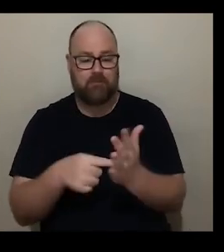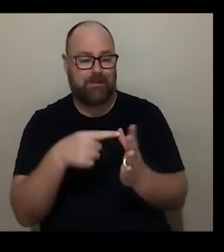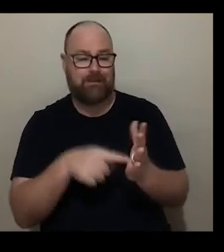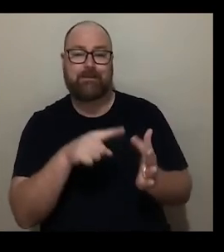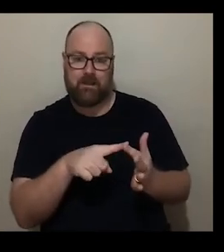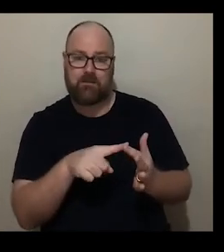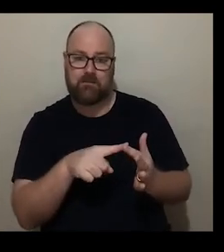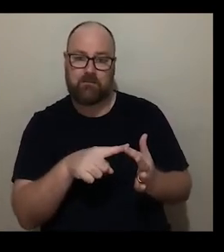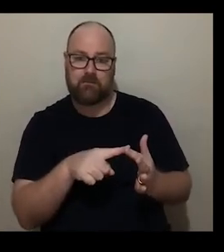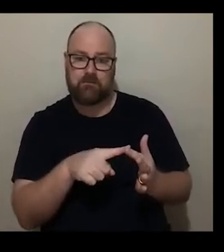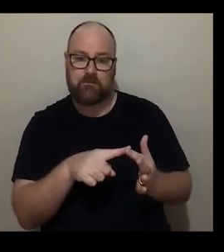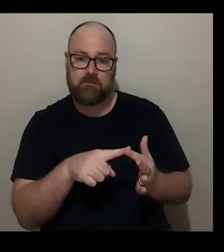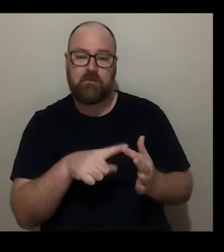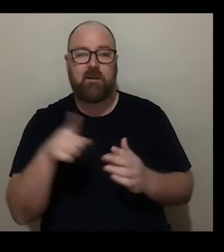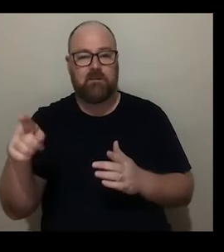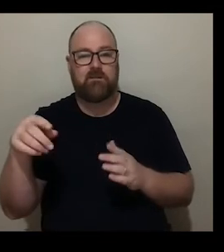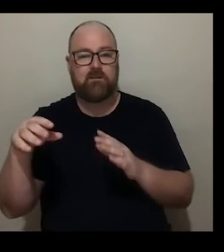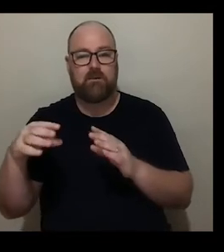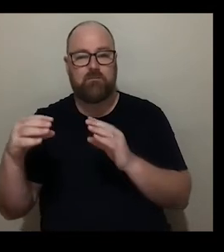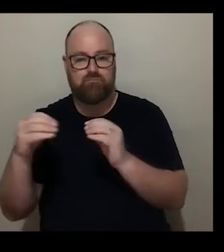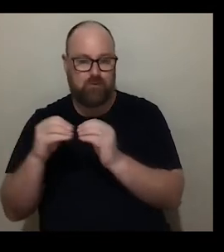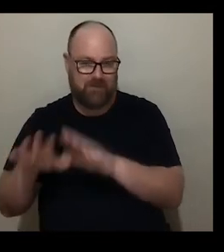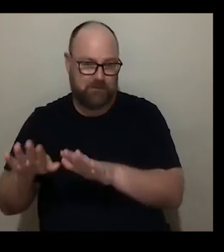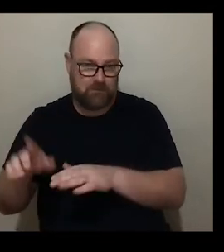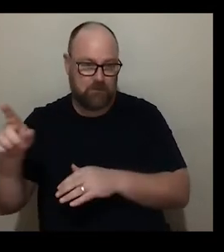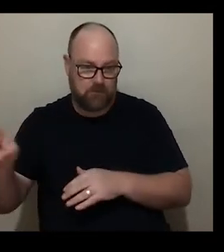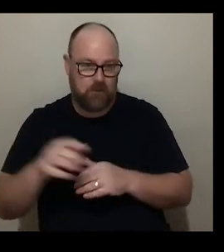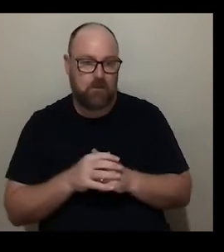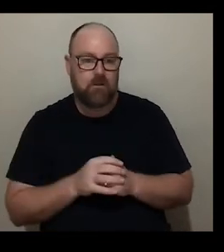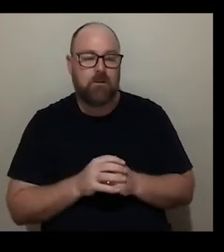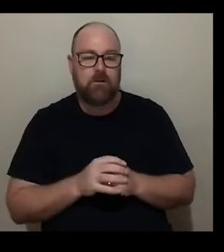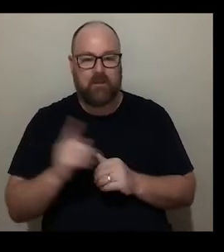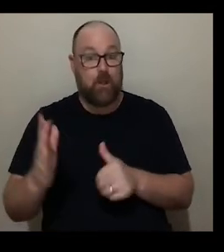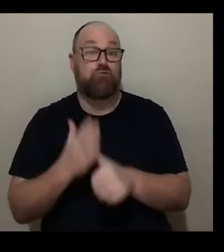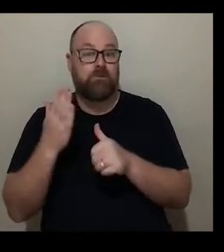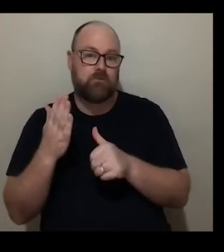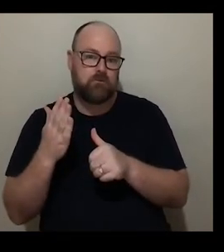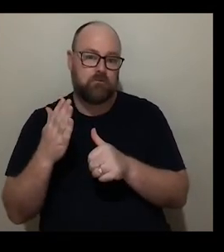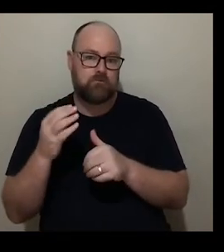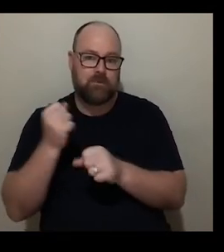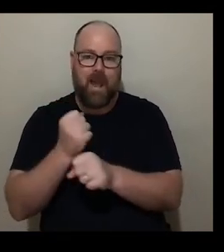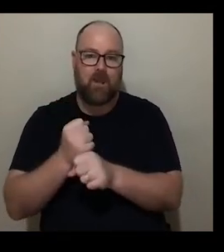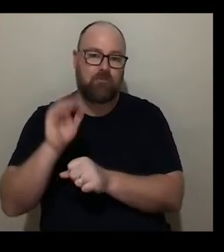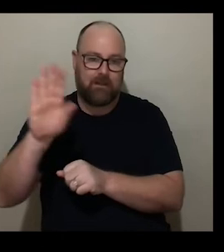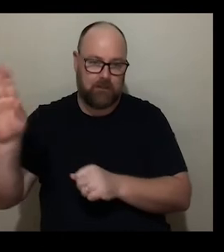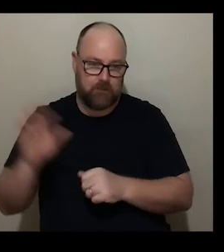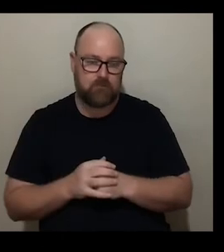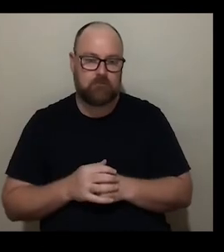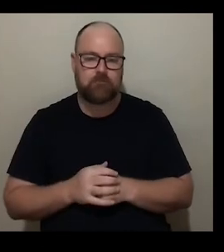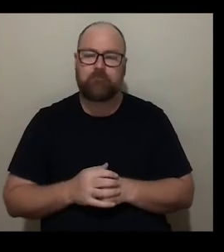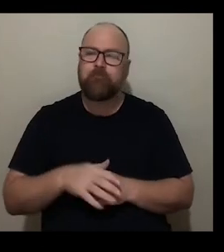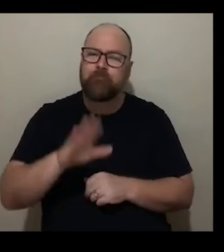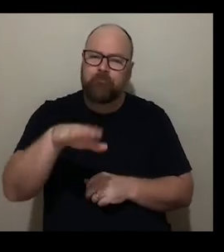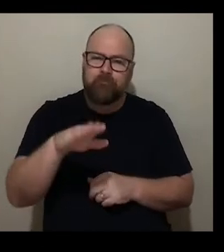and tate britain which is the original tate gallery 125 years old the tate is a